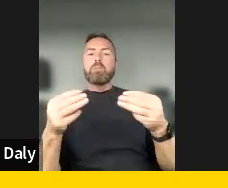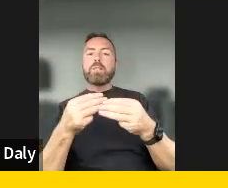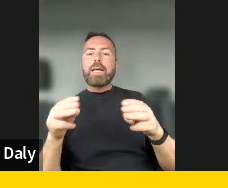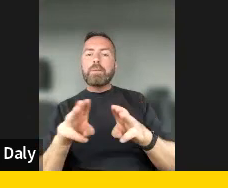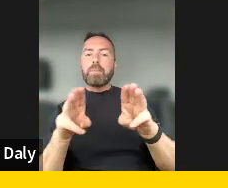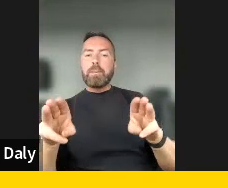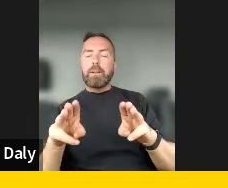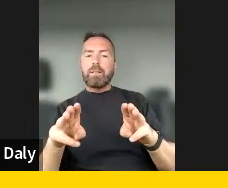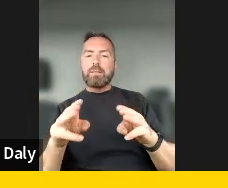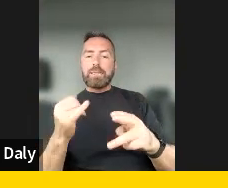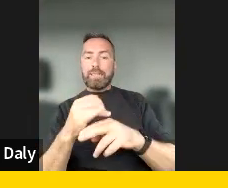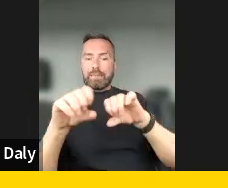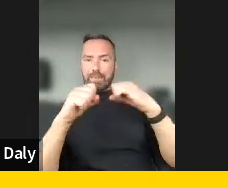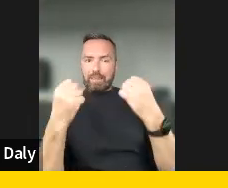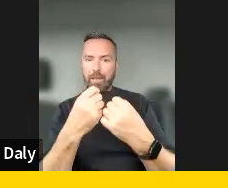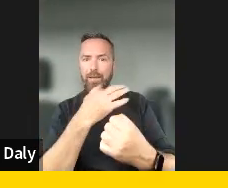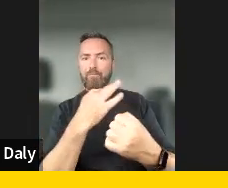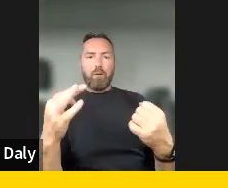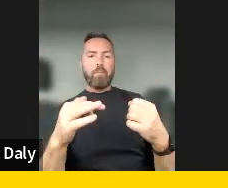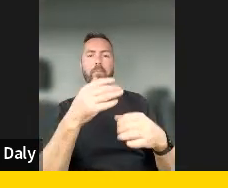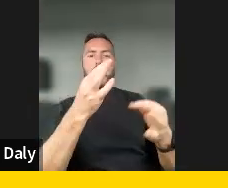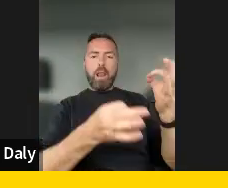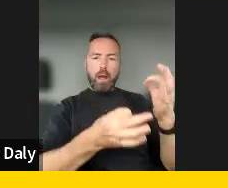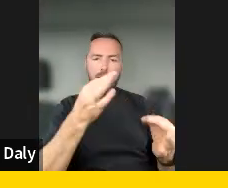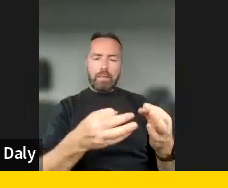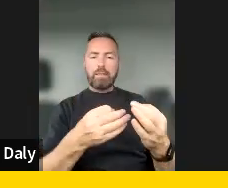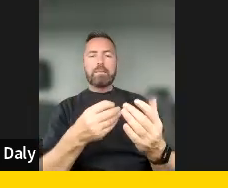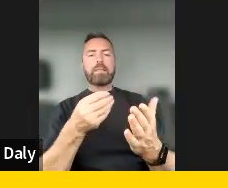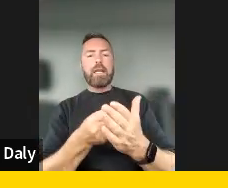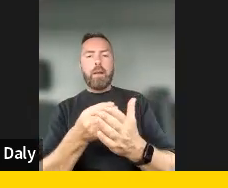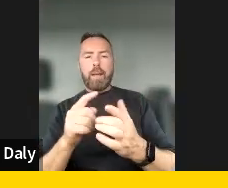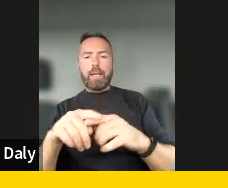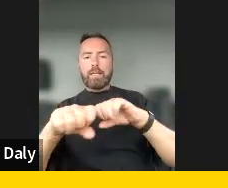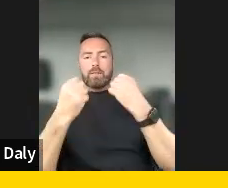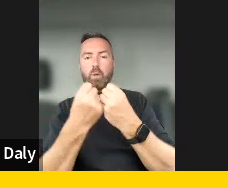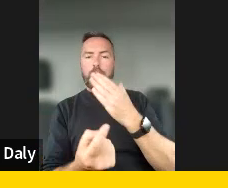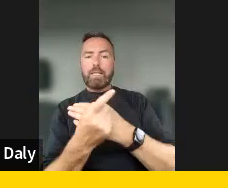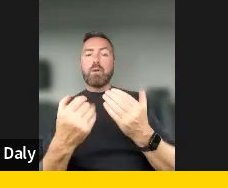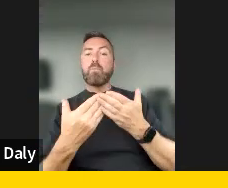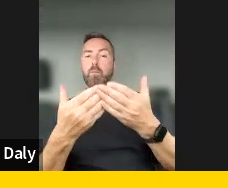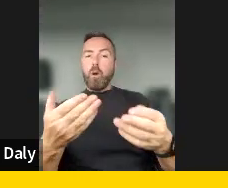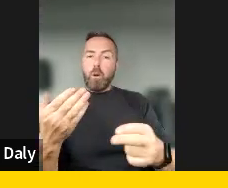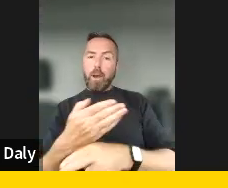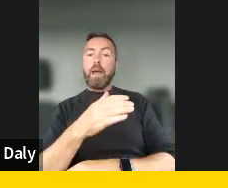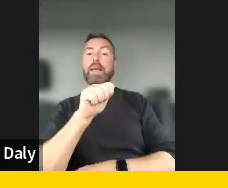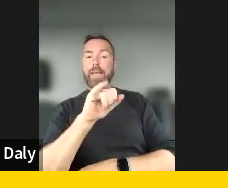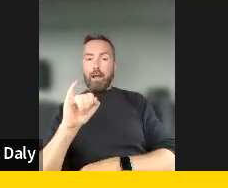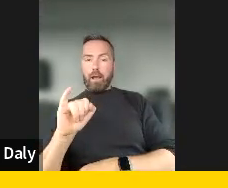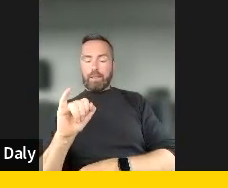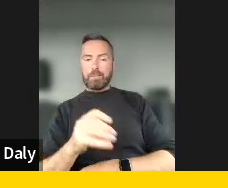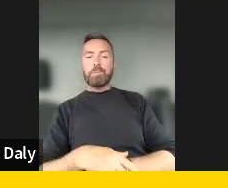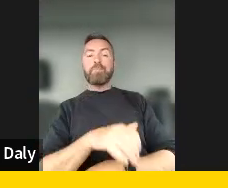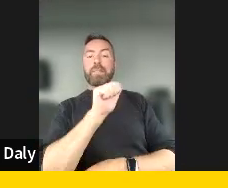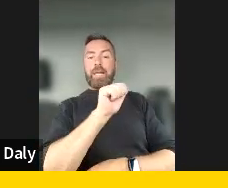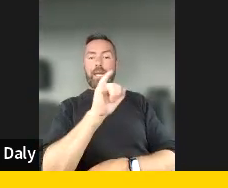economic, political, and social issues proposed by by AI. Then together with AI, of course, there's also the